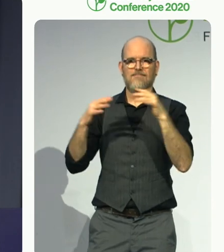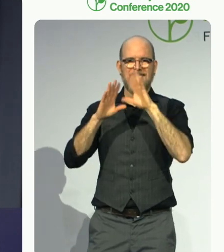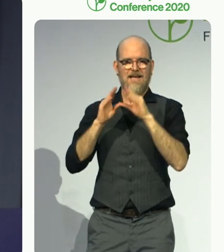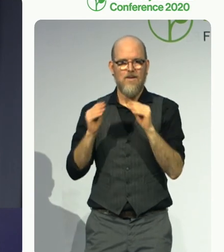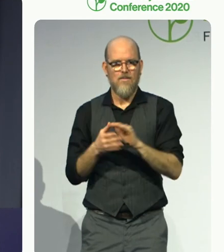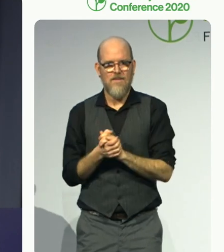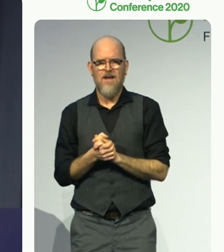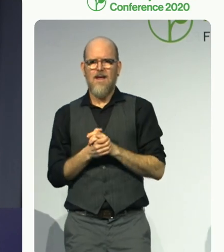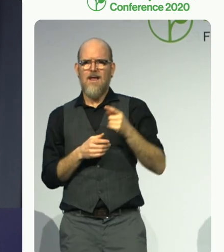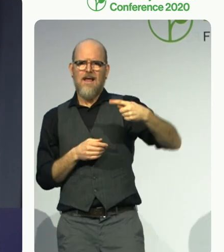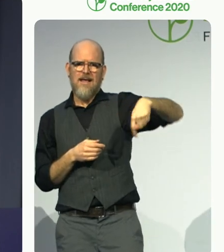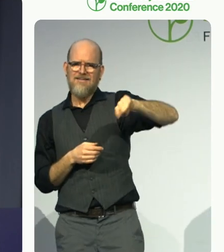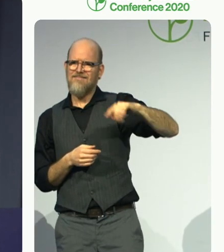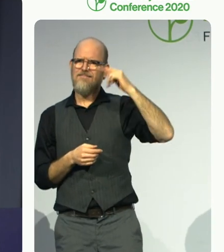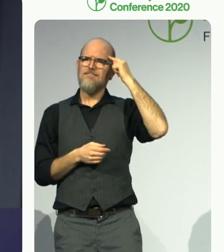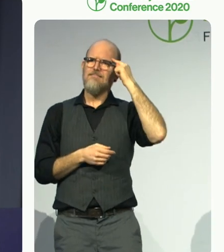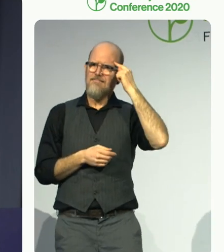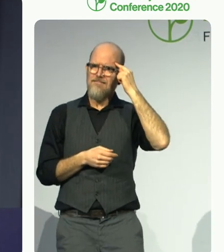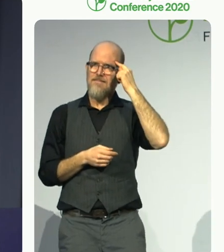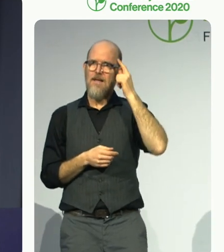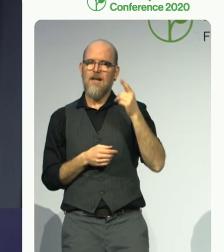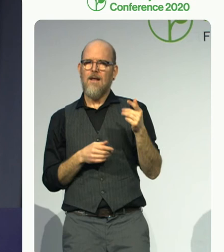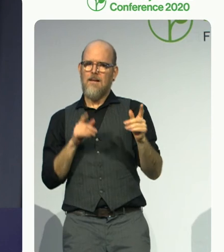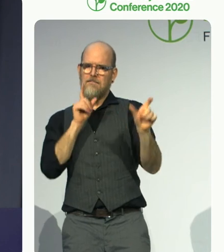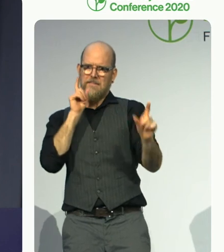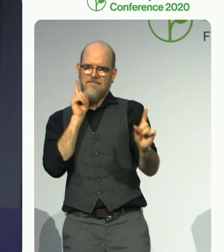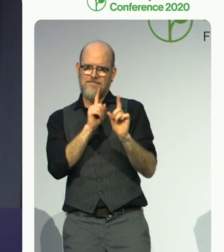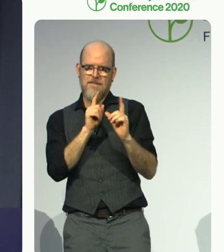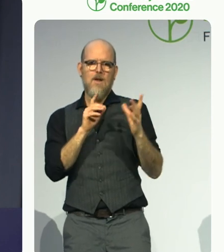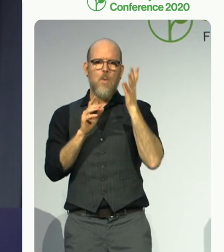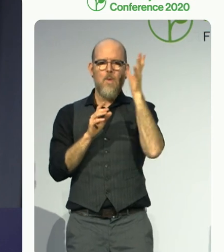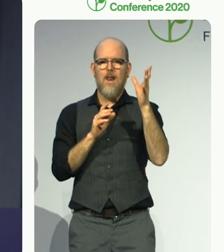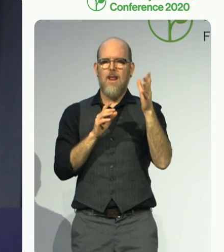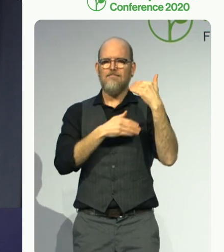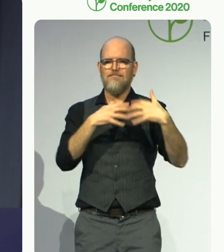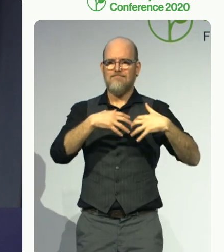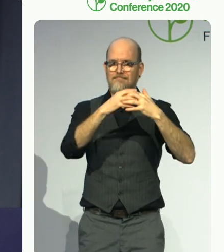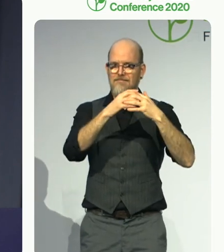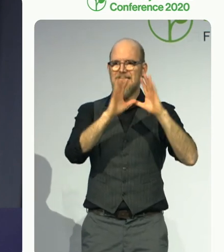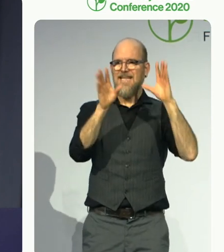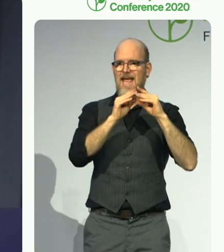we can do great things together. And now the appeal.